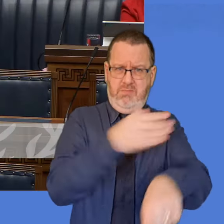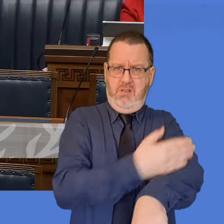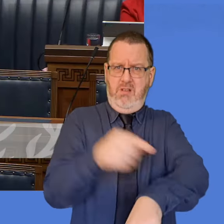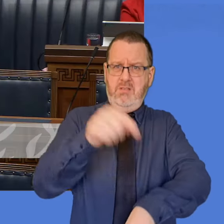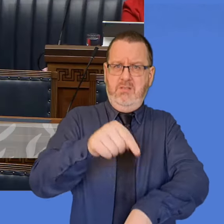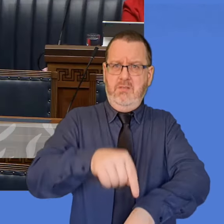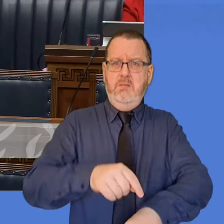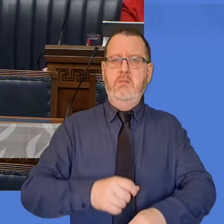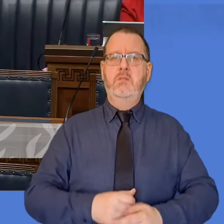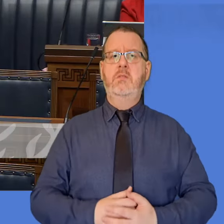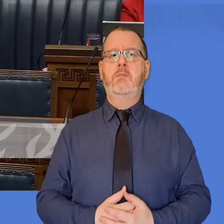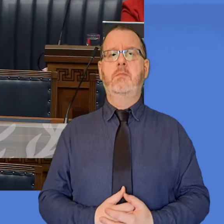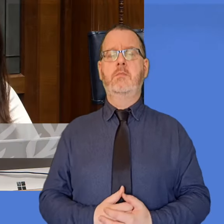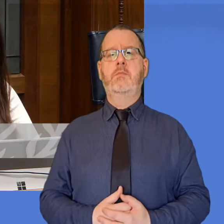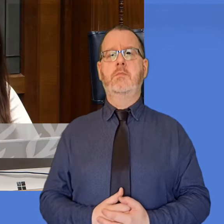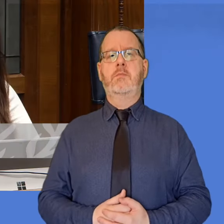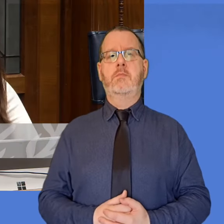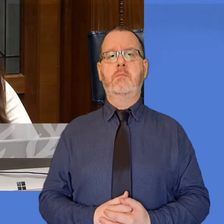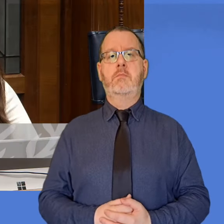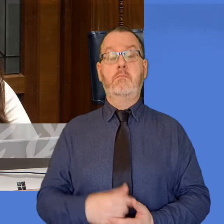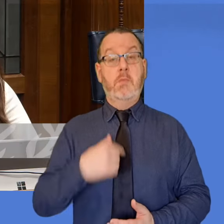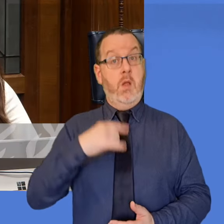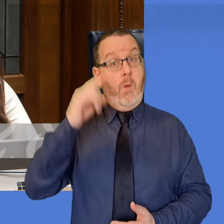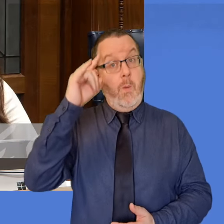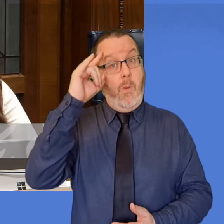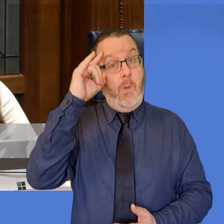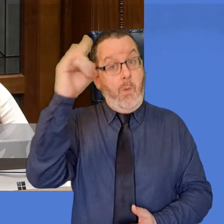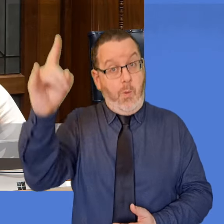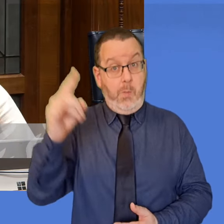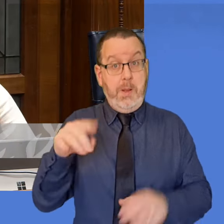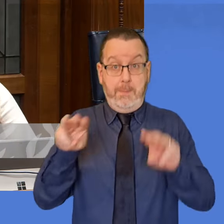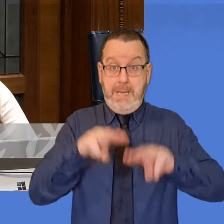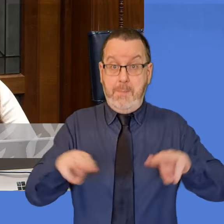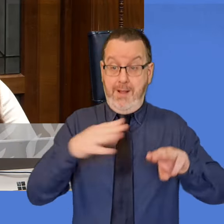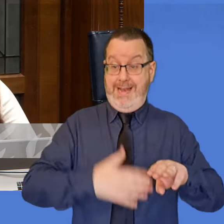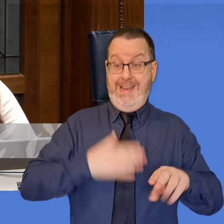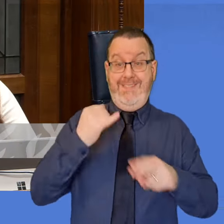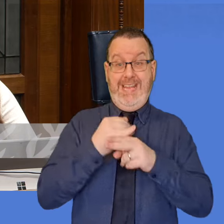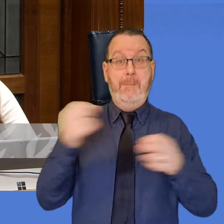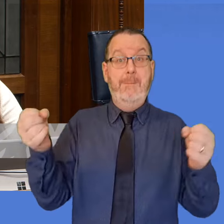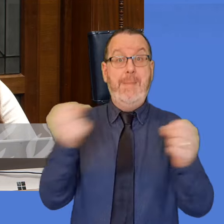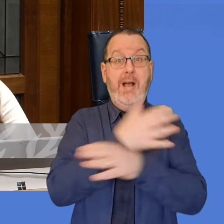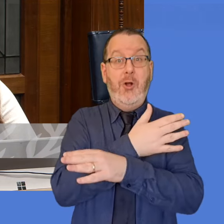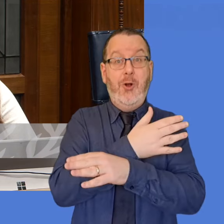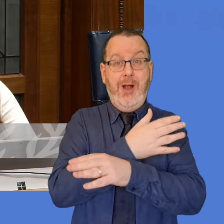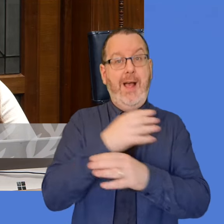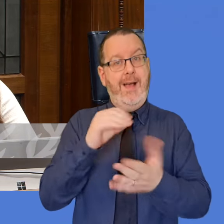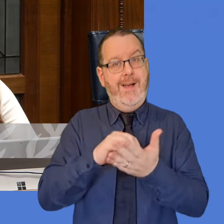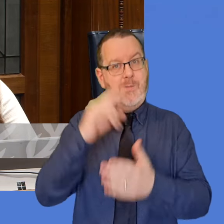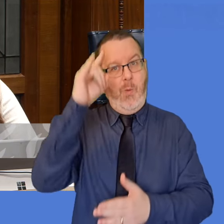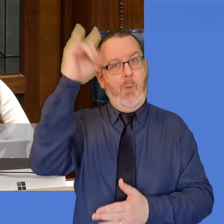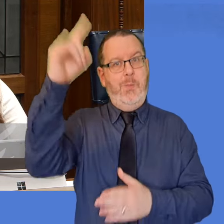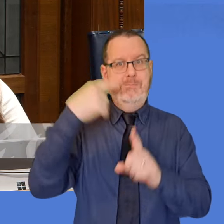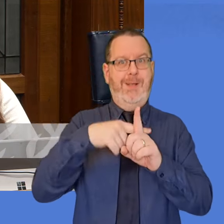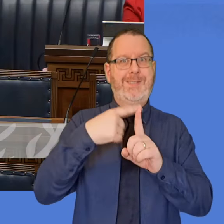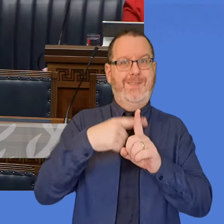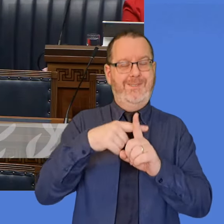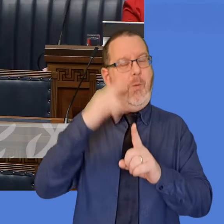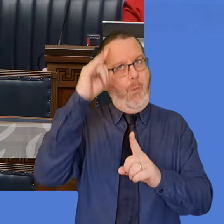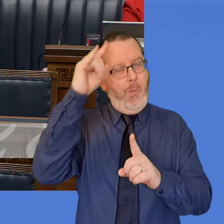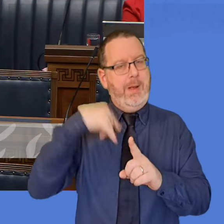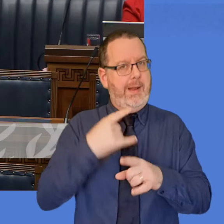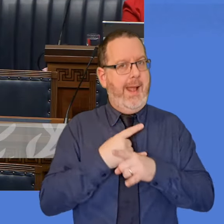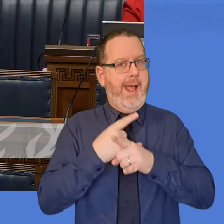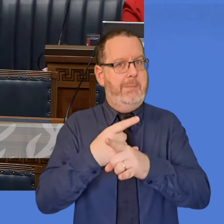I always hope that I can give the people of Bangor hope, hopefully in many different ways in the remainder of my time in office. But